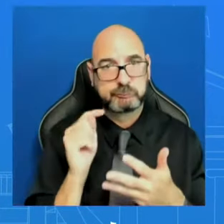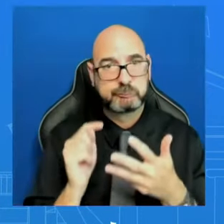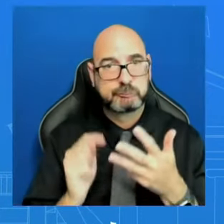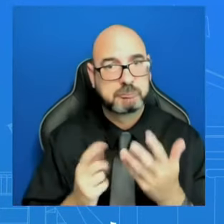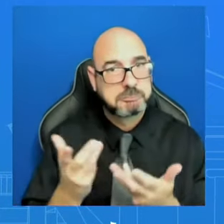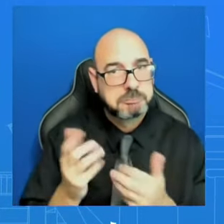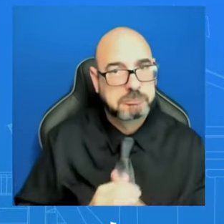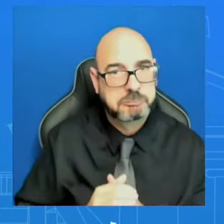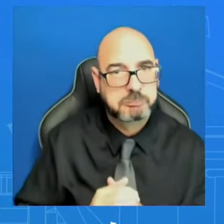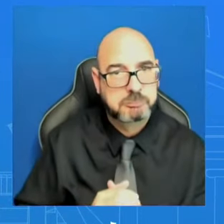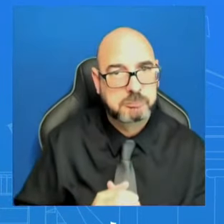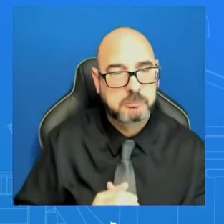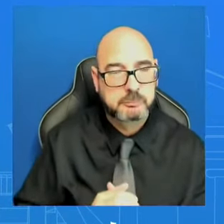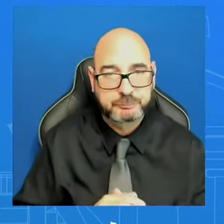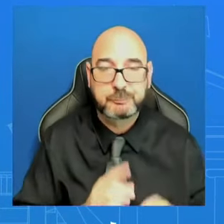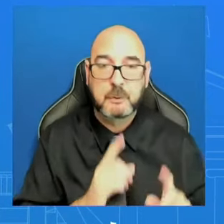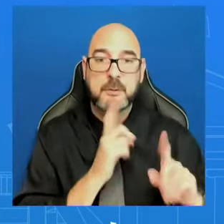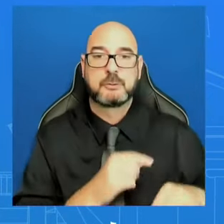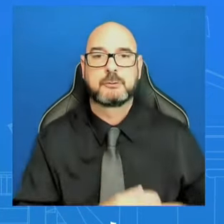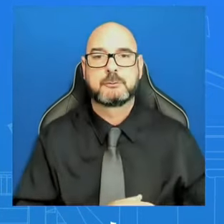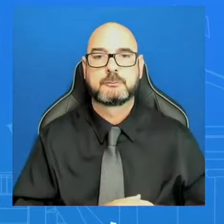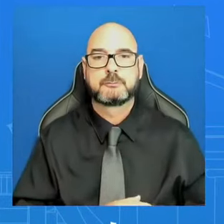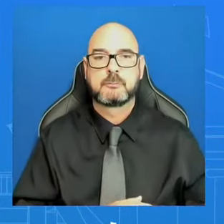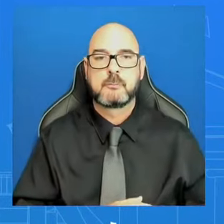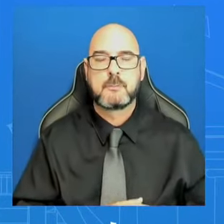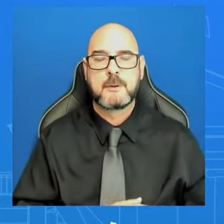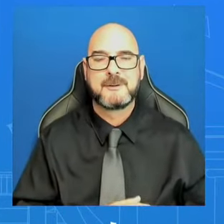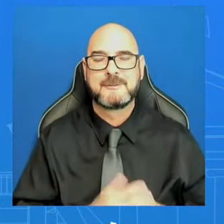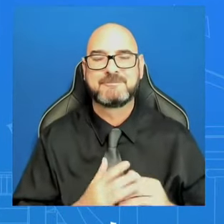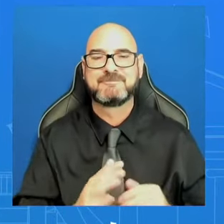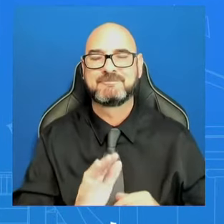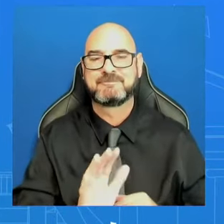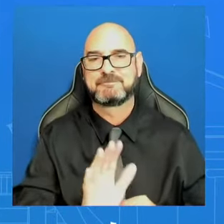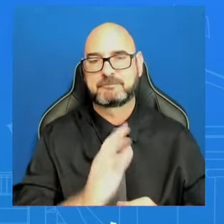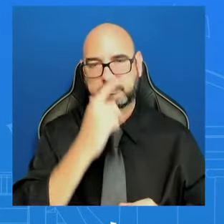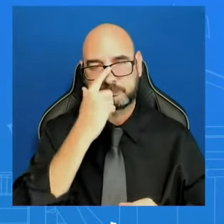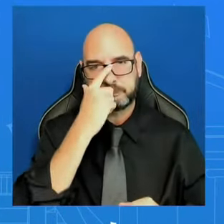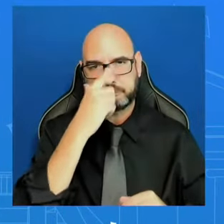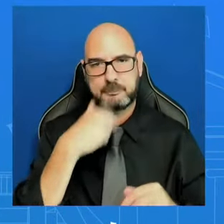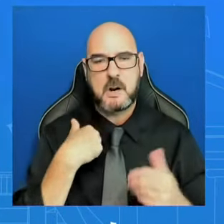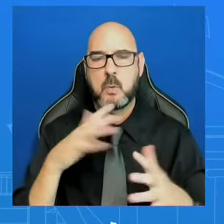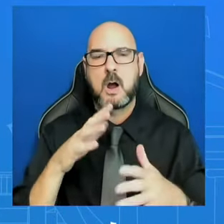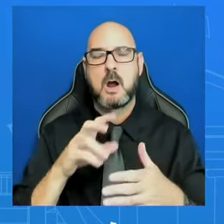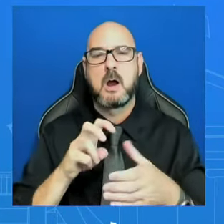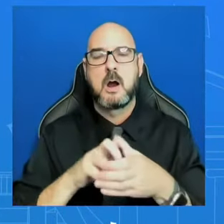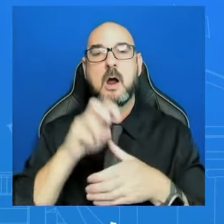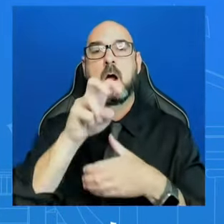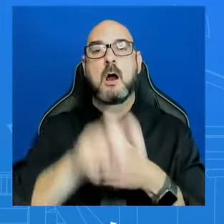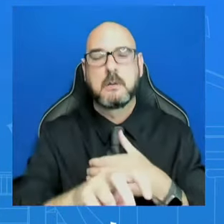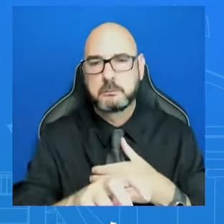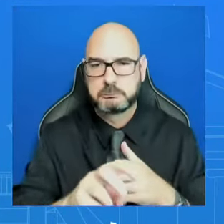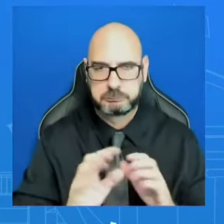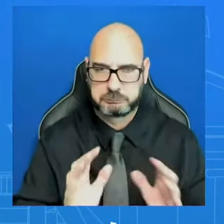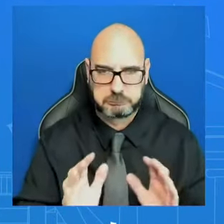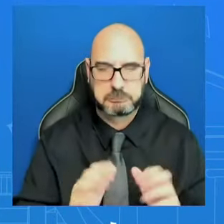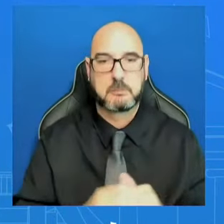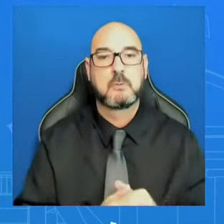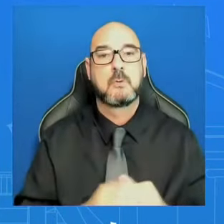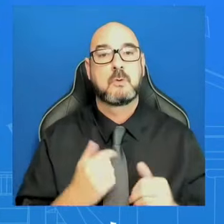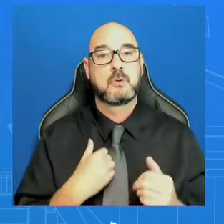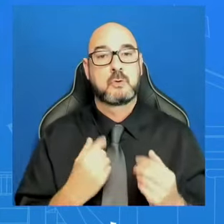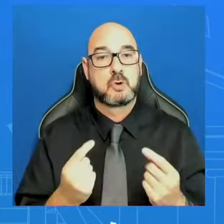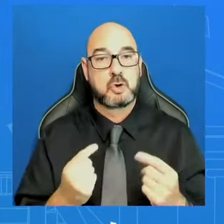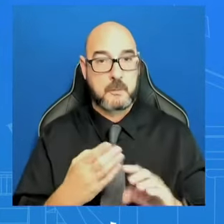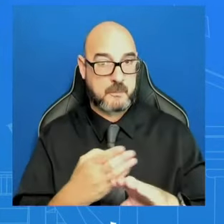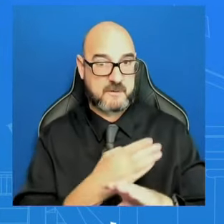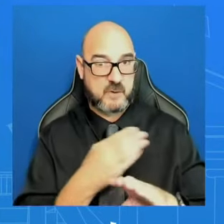Let's see what the Israeli side does and says and what they implement and where they go before we talk about actual policy